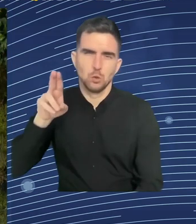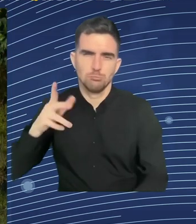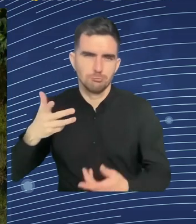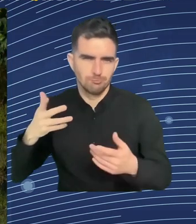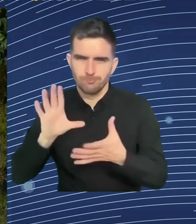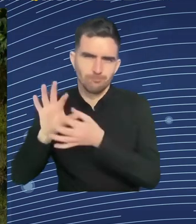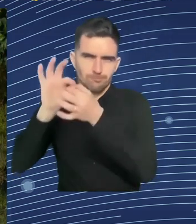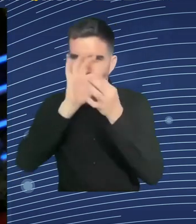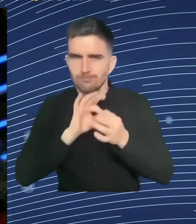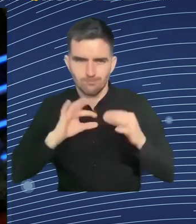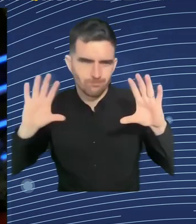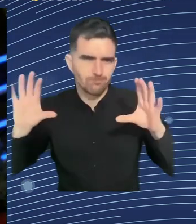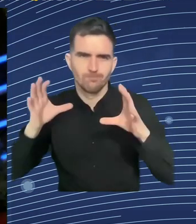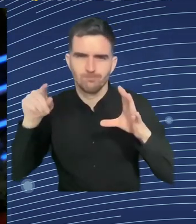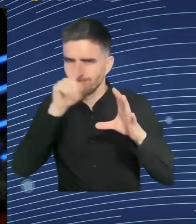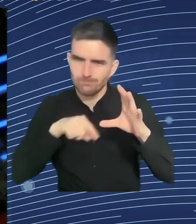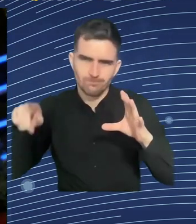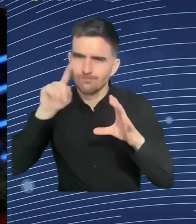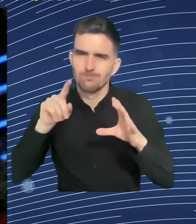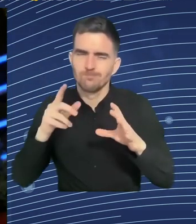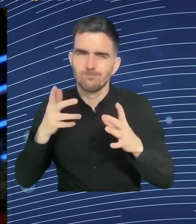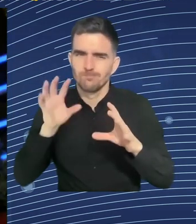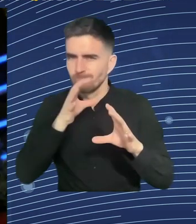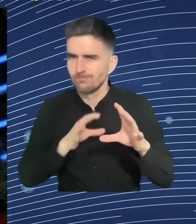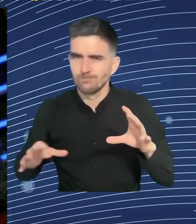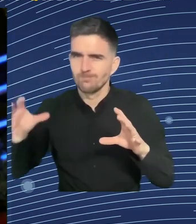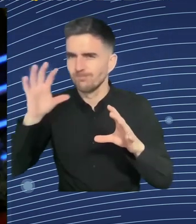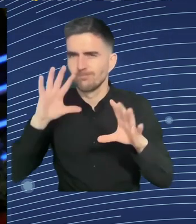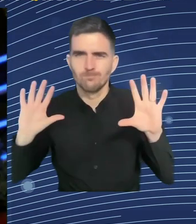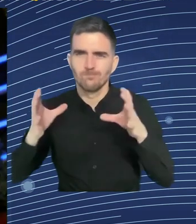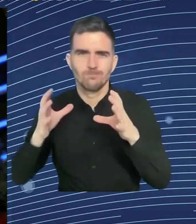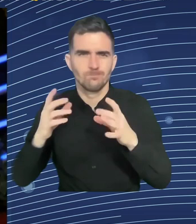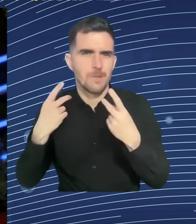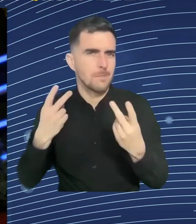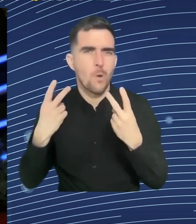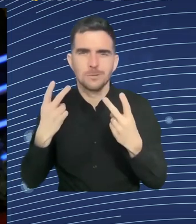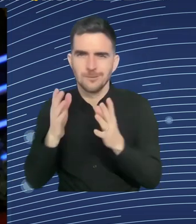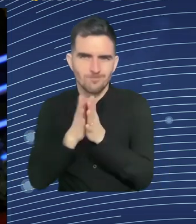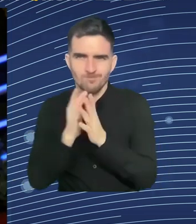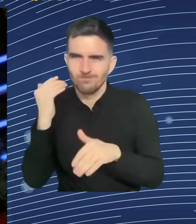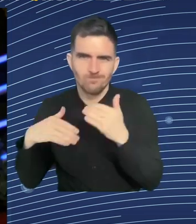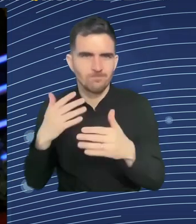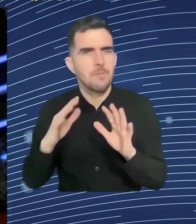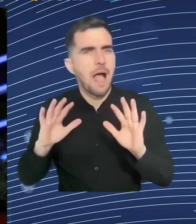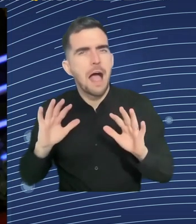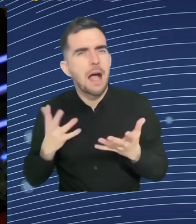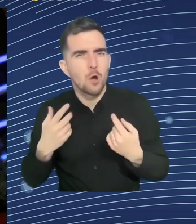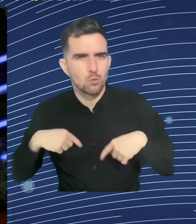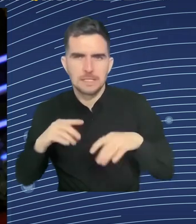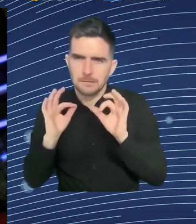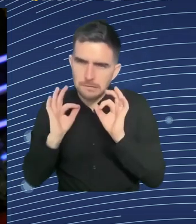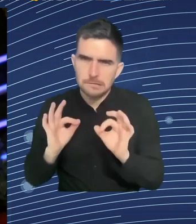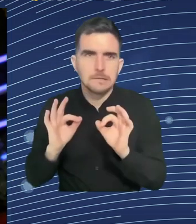What's your advice here? I would say that right now the European Union, the approach there is very risk-based. We're looking at risk indicators.